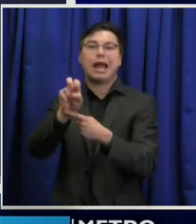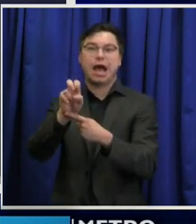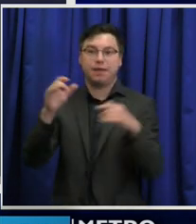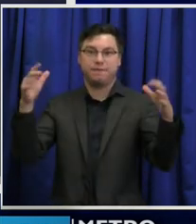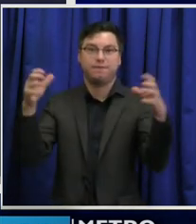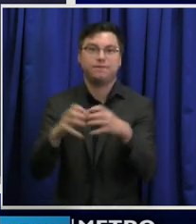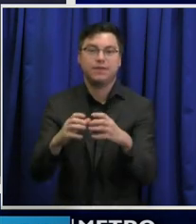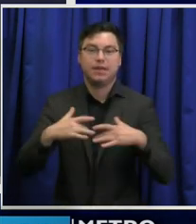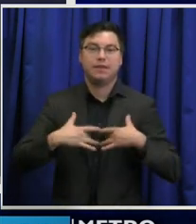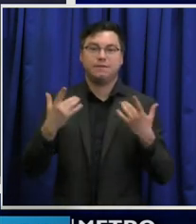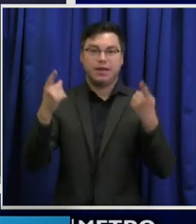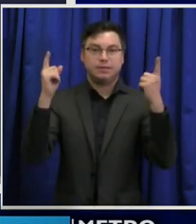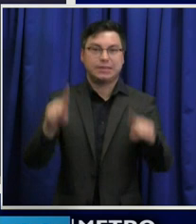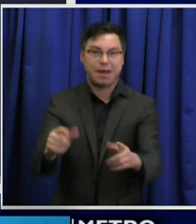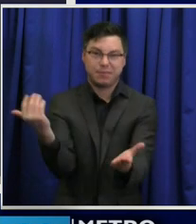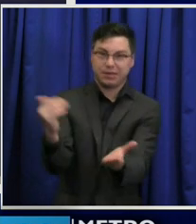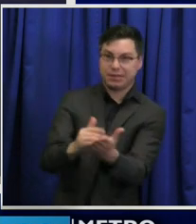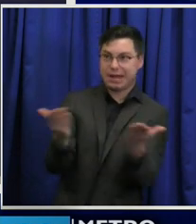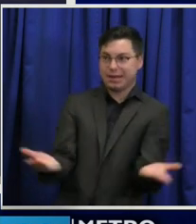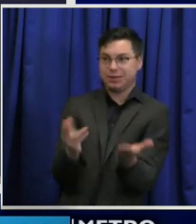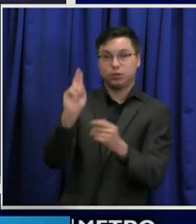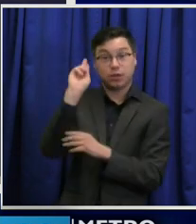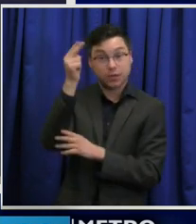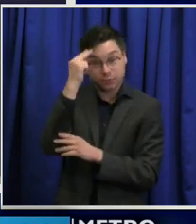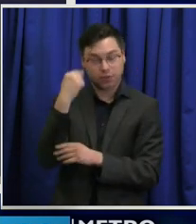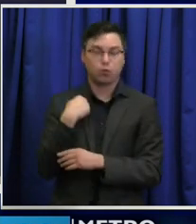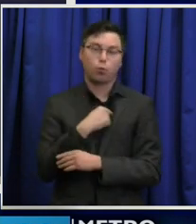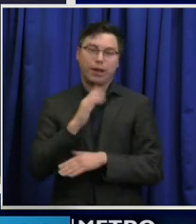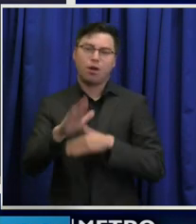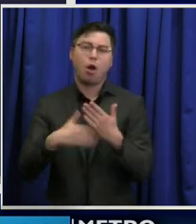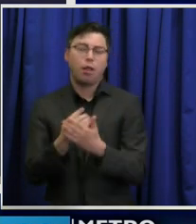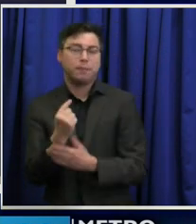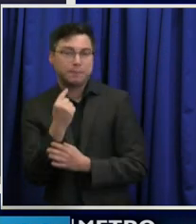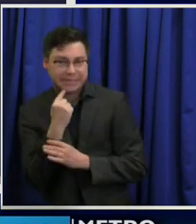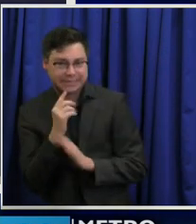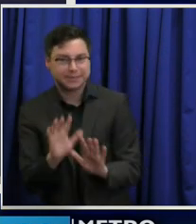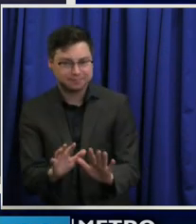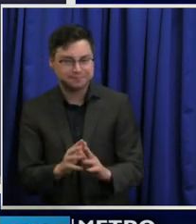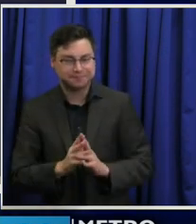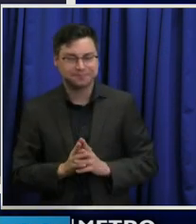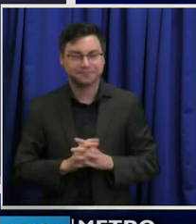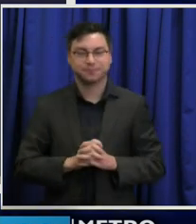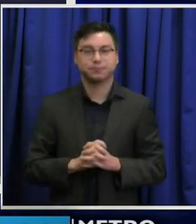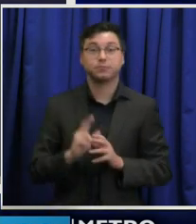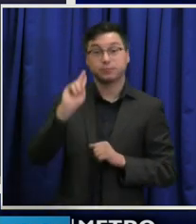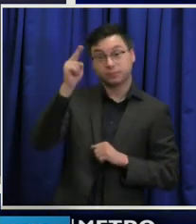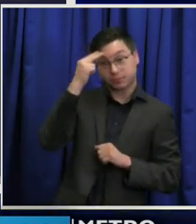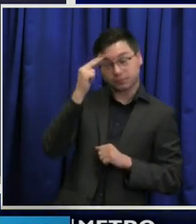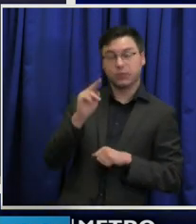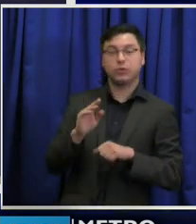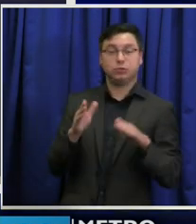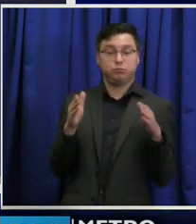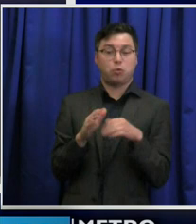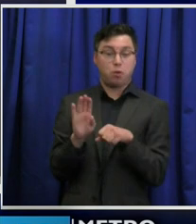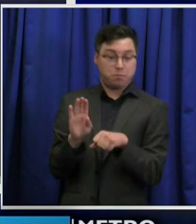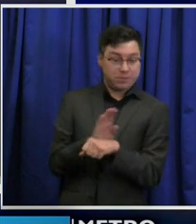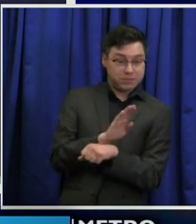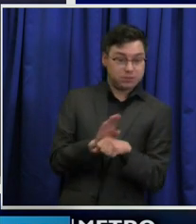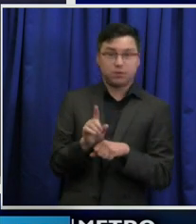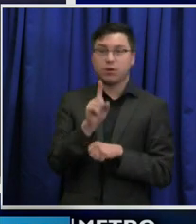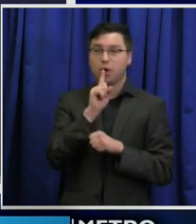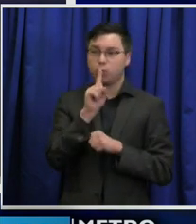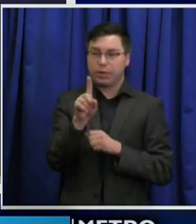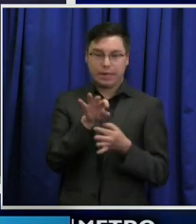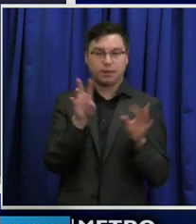large or true capacity to Nashville. We all miss them. So, Nashville, our small businesses are the very